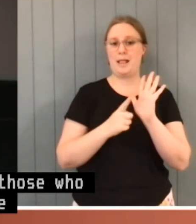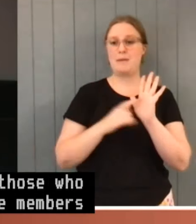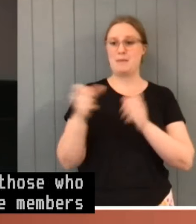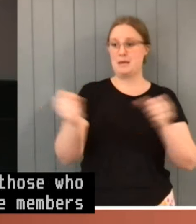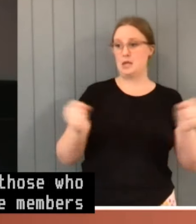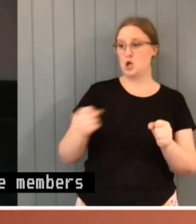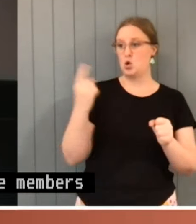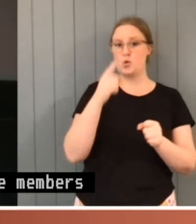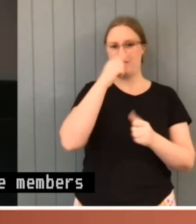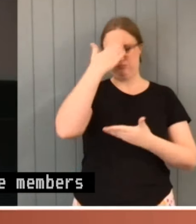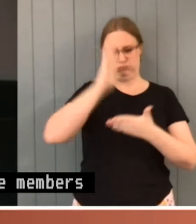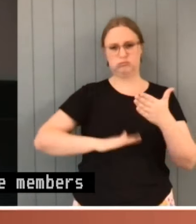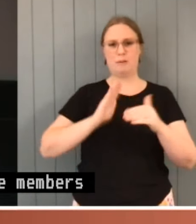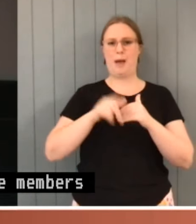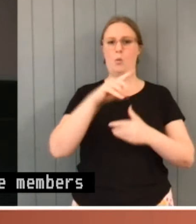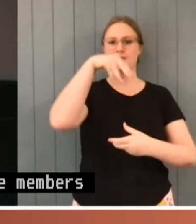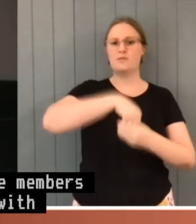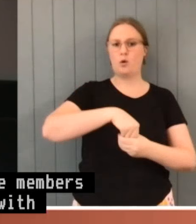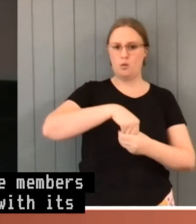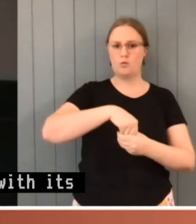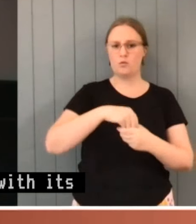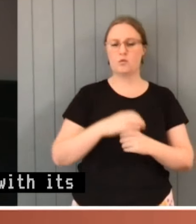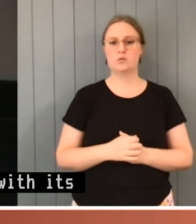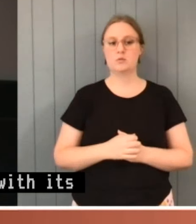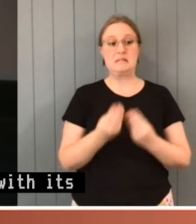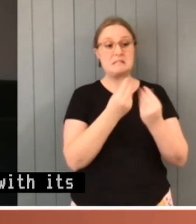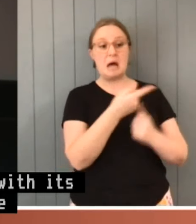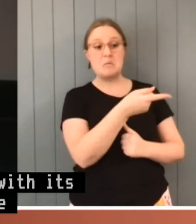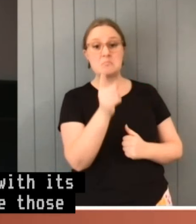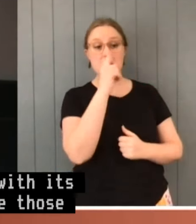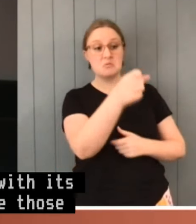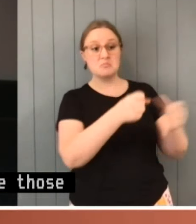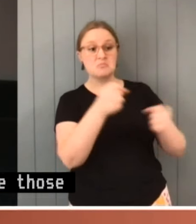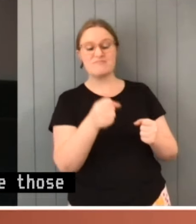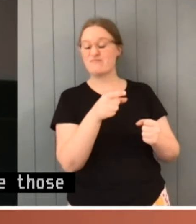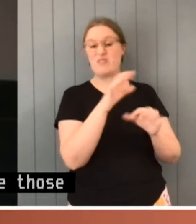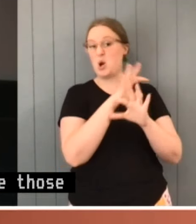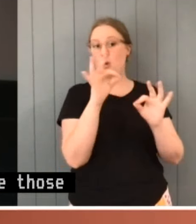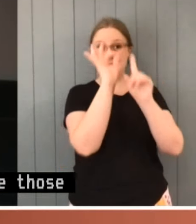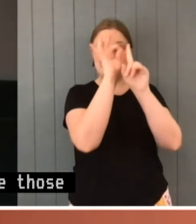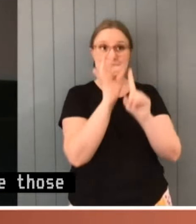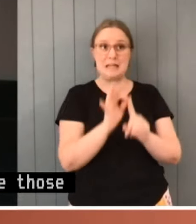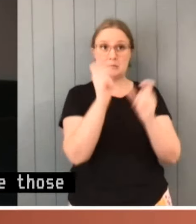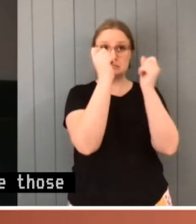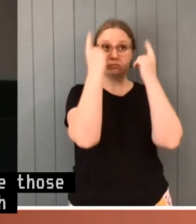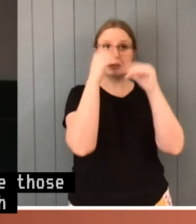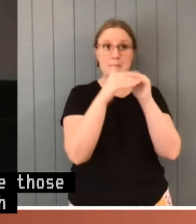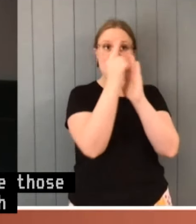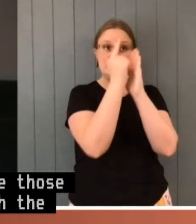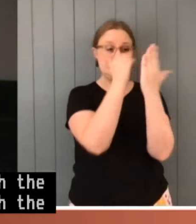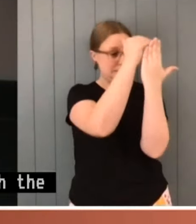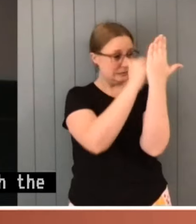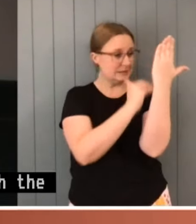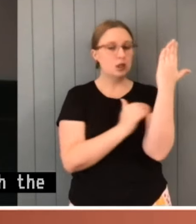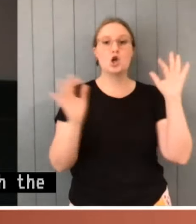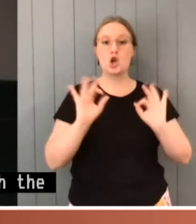It will include those who are not conversant with the detailed provisions but are across the purpose and effect